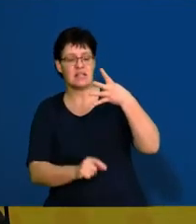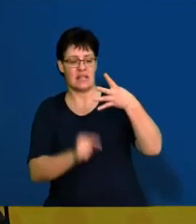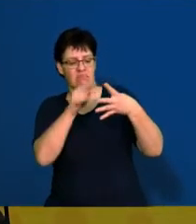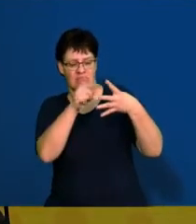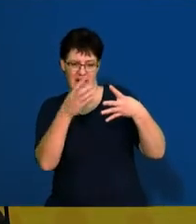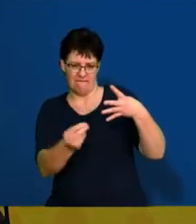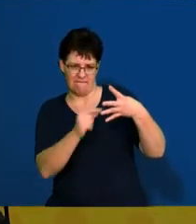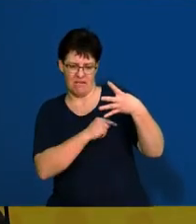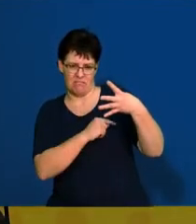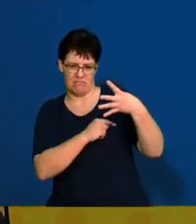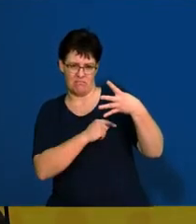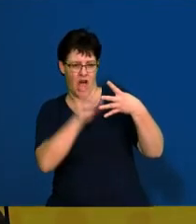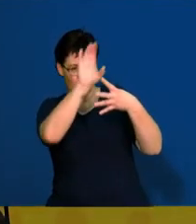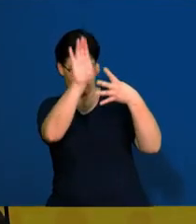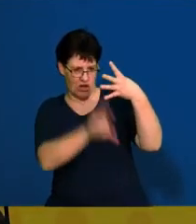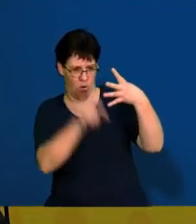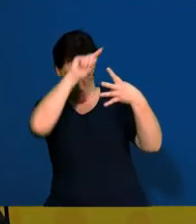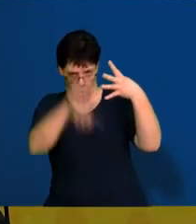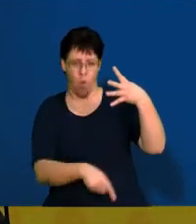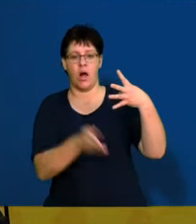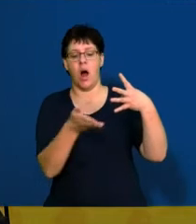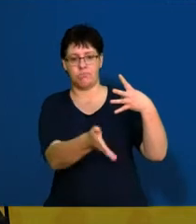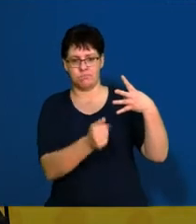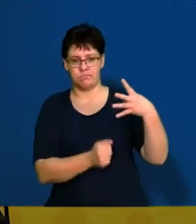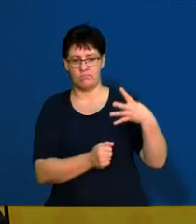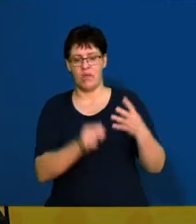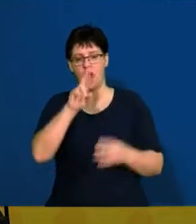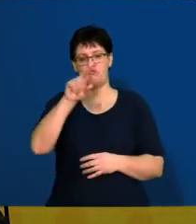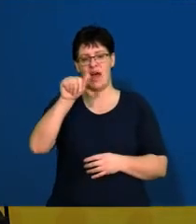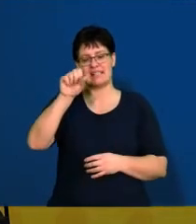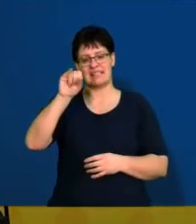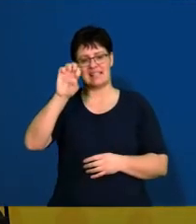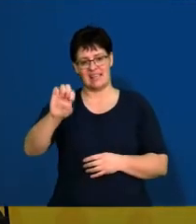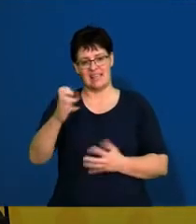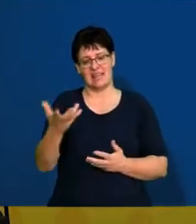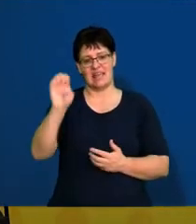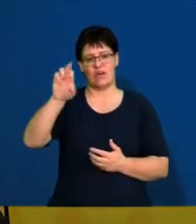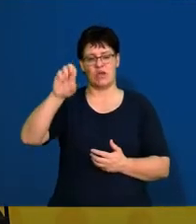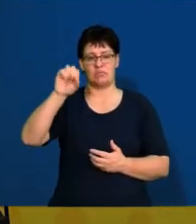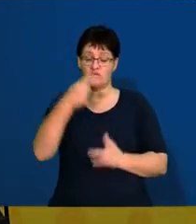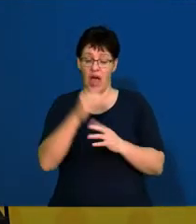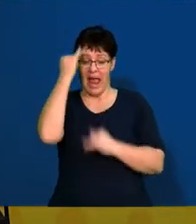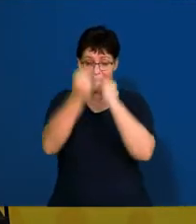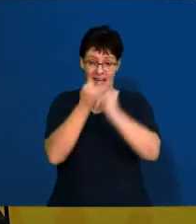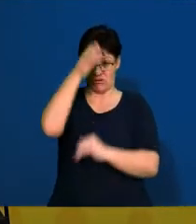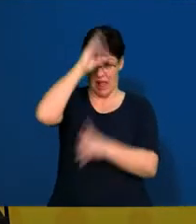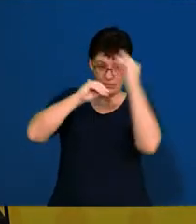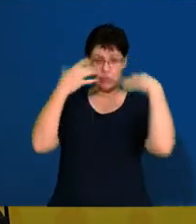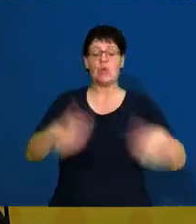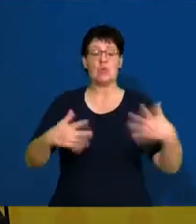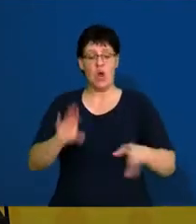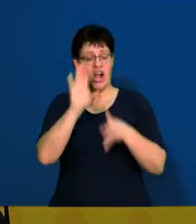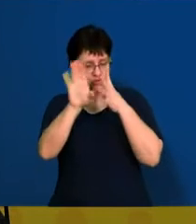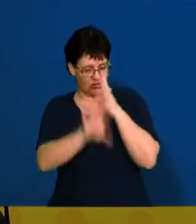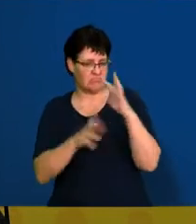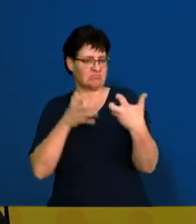right, this applicant meets the criteria. Rasi Rasmus has got lots of international experience. So,